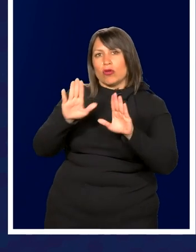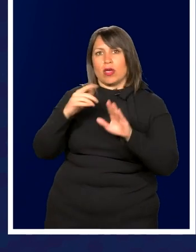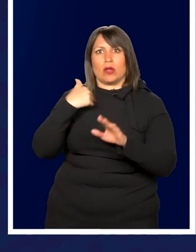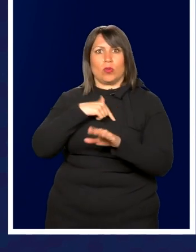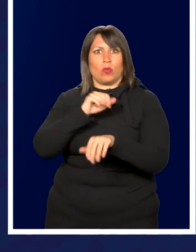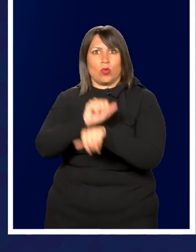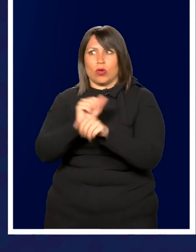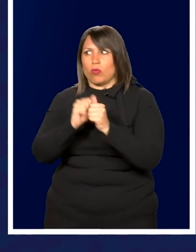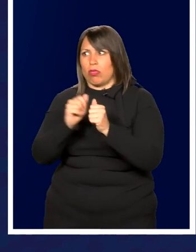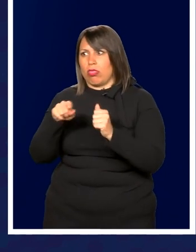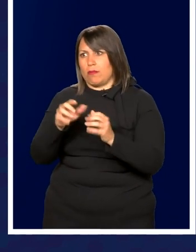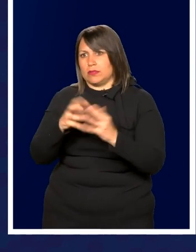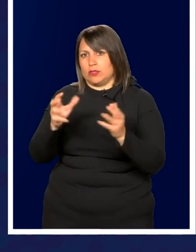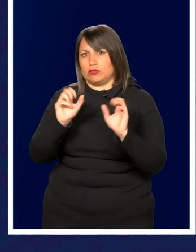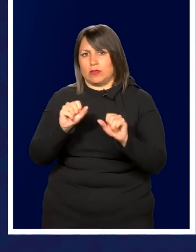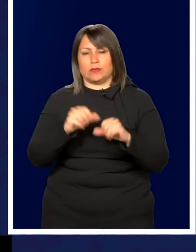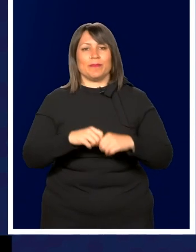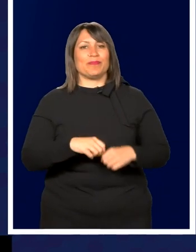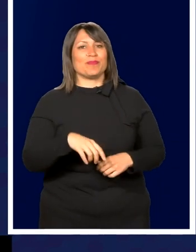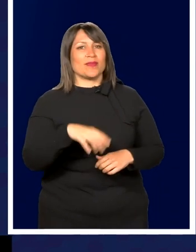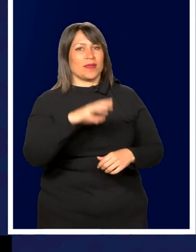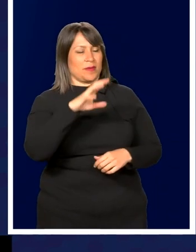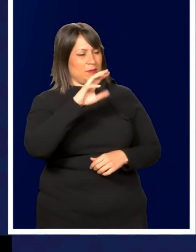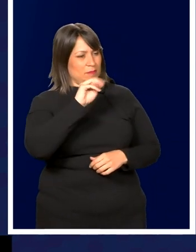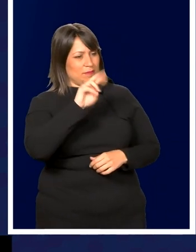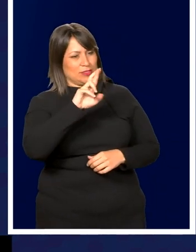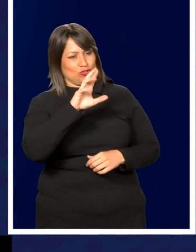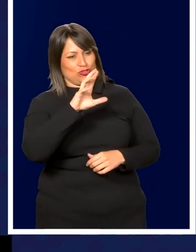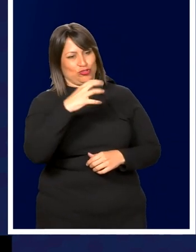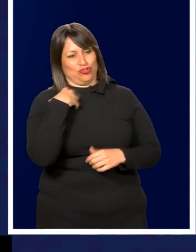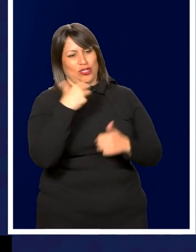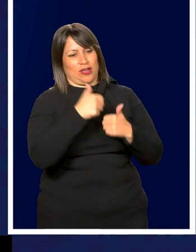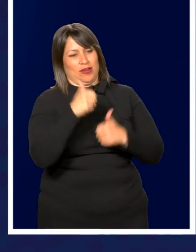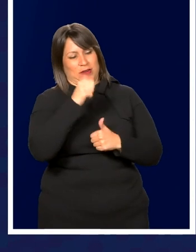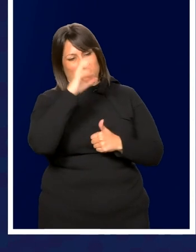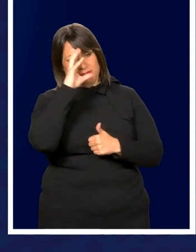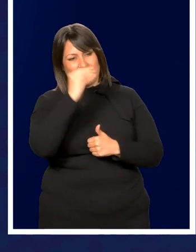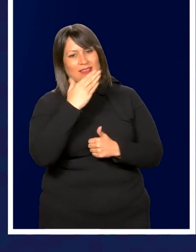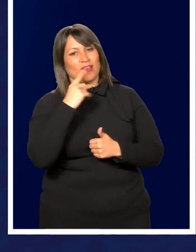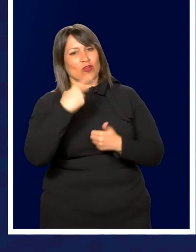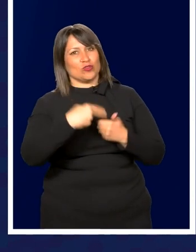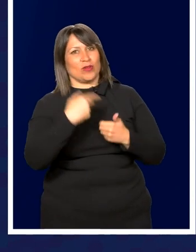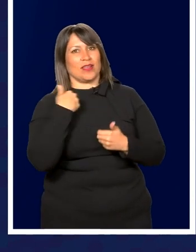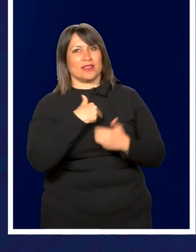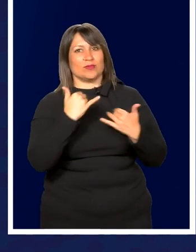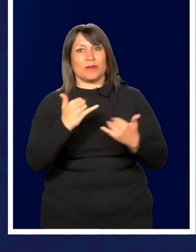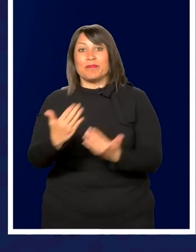and we want to work with them as much as we can. Mr. Chairman, thanks for joining us today. Thank you, everyone.